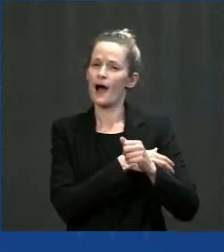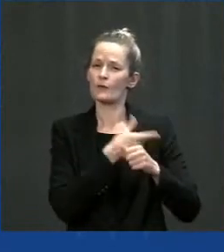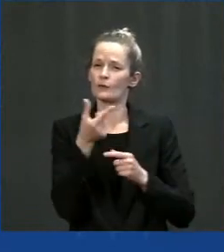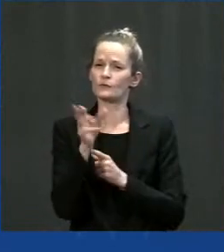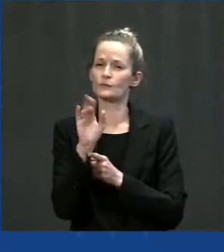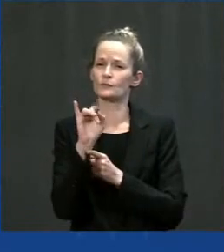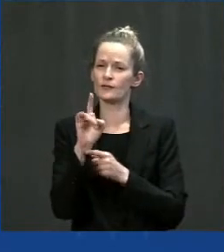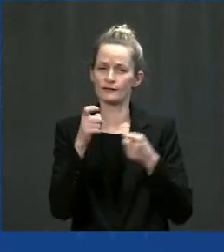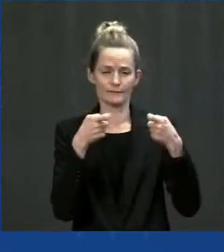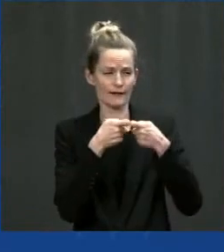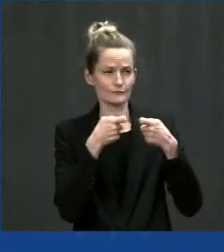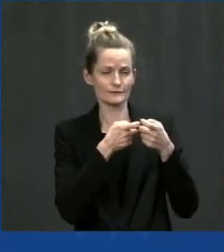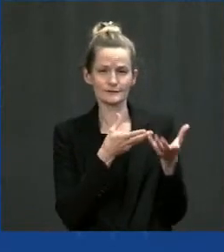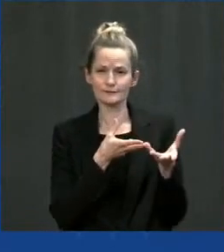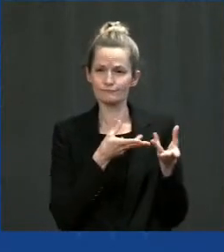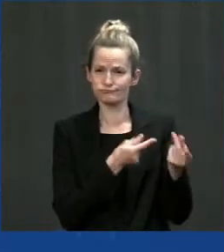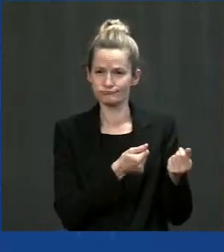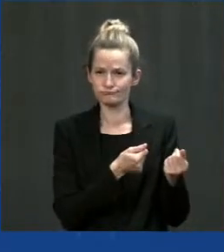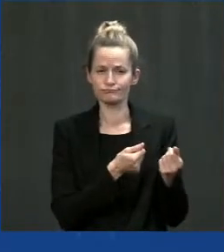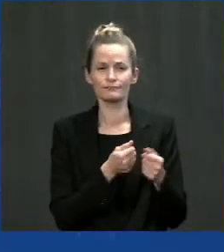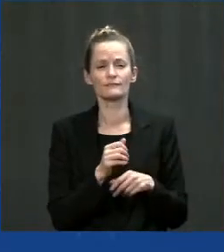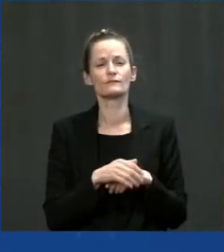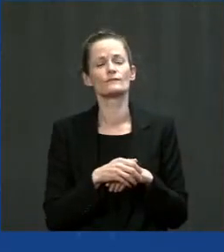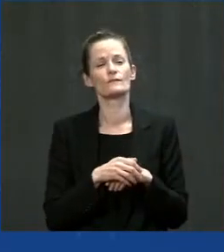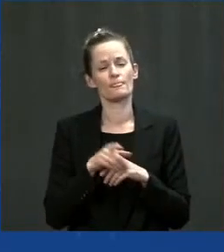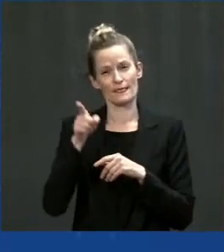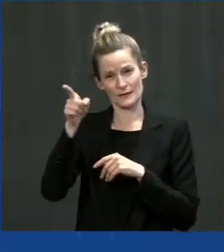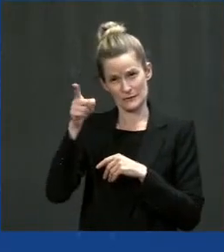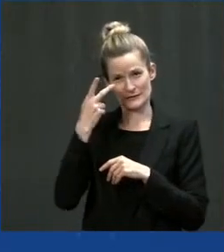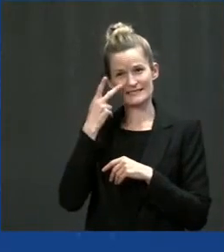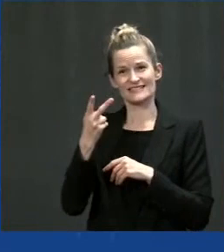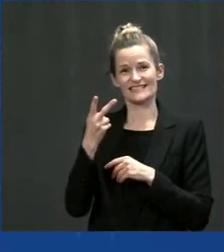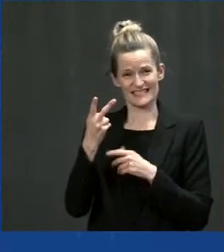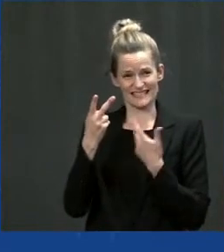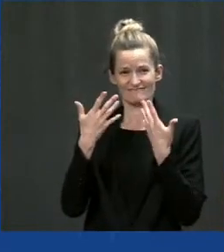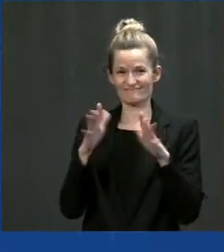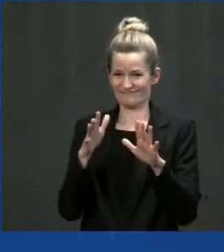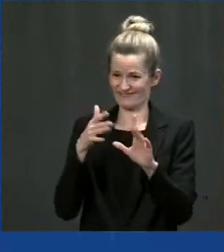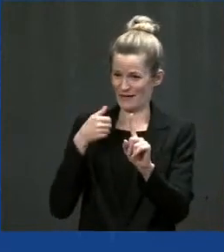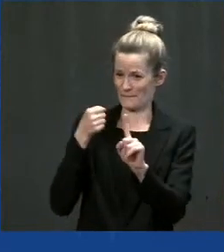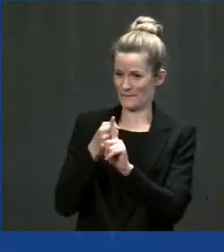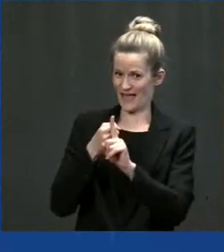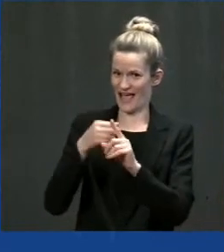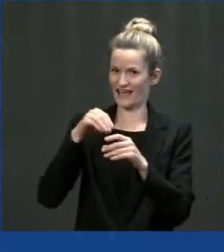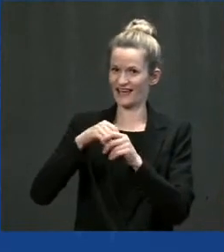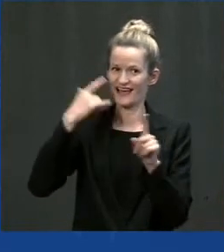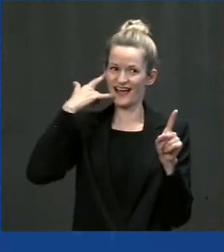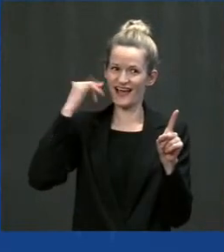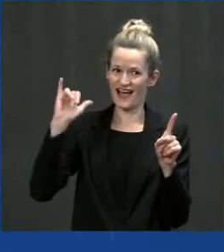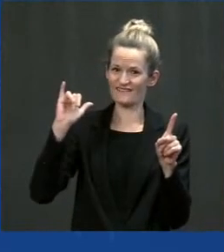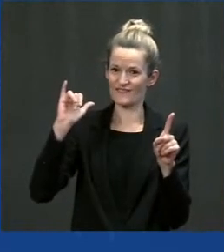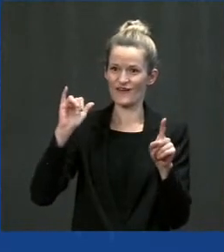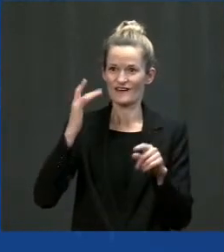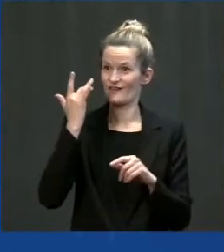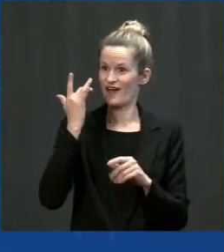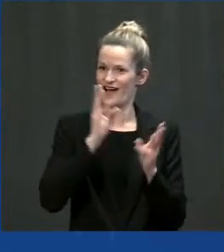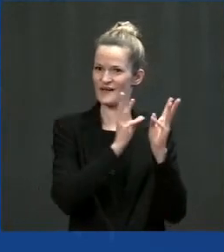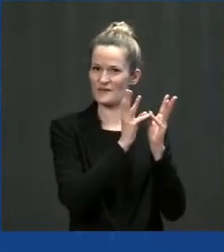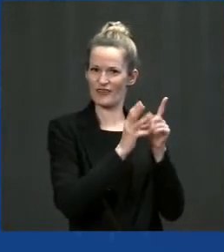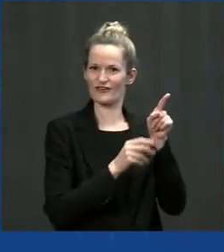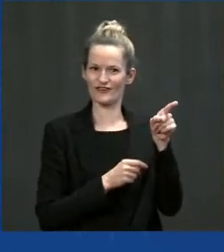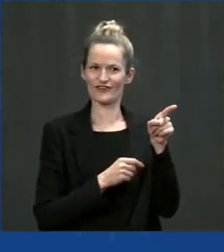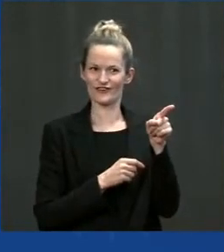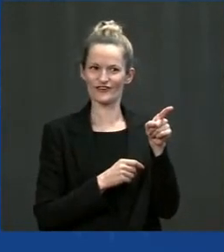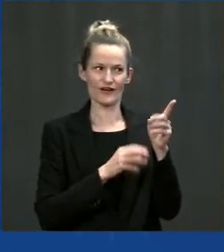most people in California, you've seen the impact that weather has on not being able to sustain the security of the power